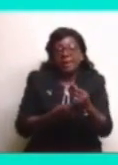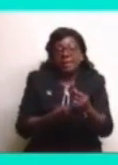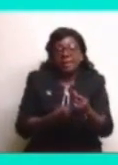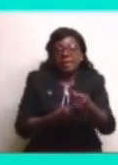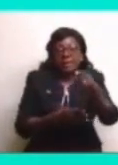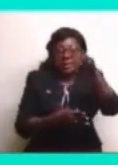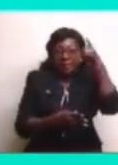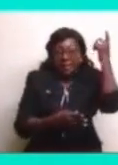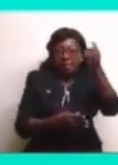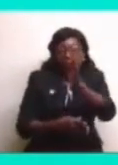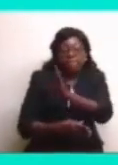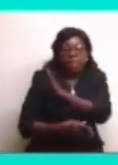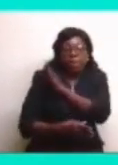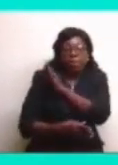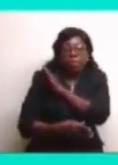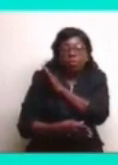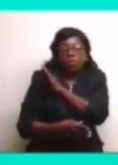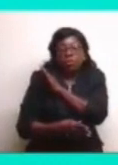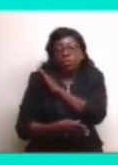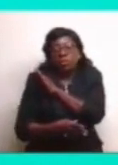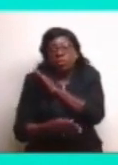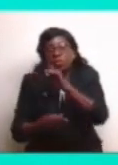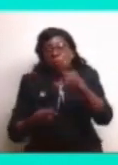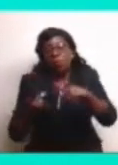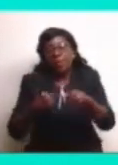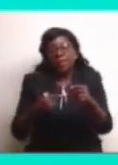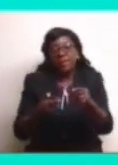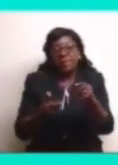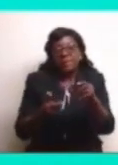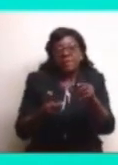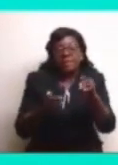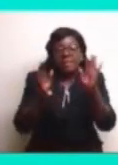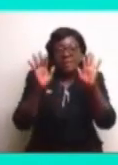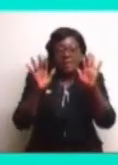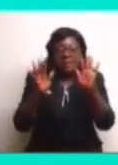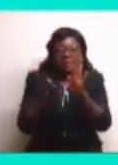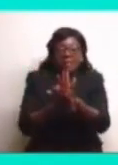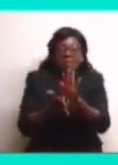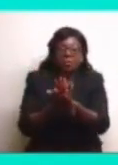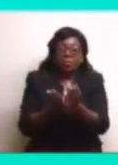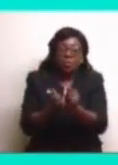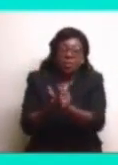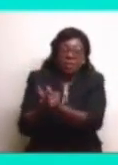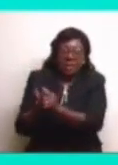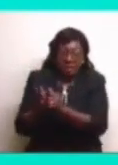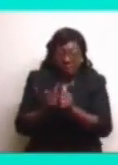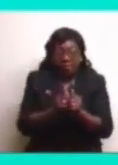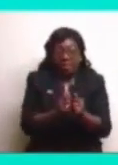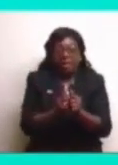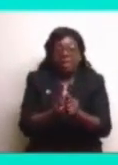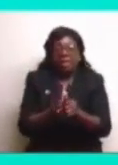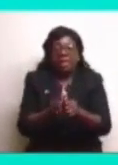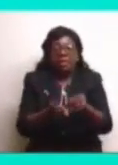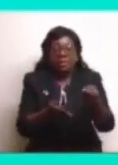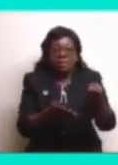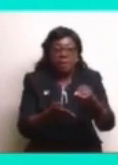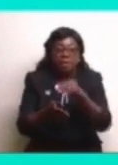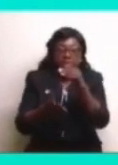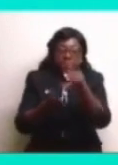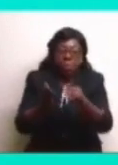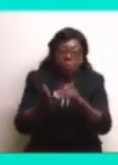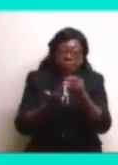friend of mine from Sunday school at the Gospel Hall, did a movie called Before the Trees Were Strange.